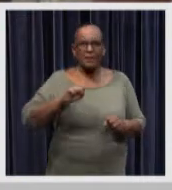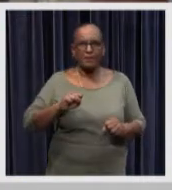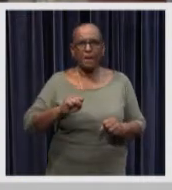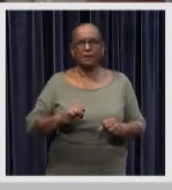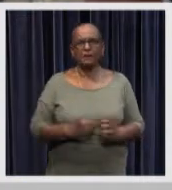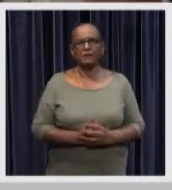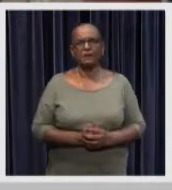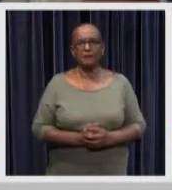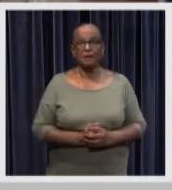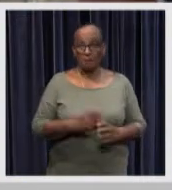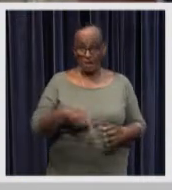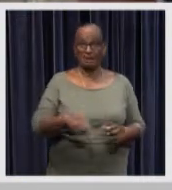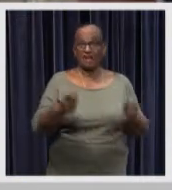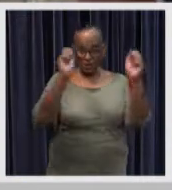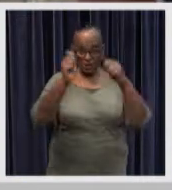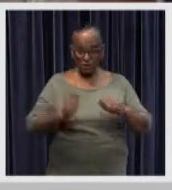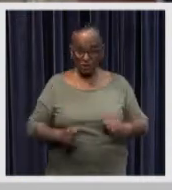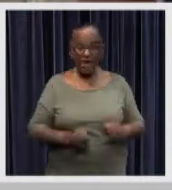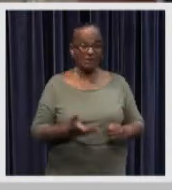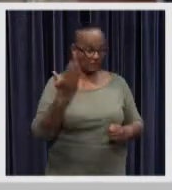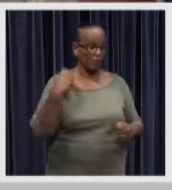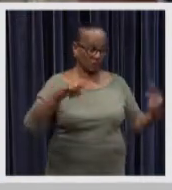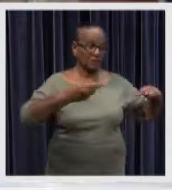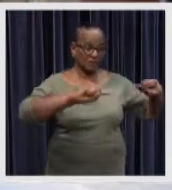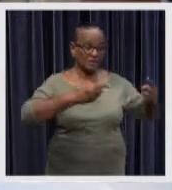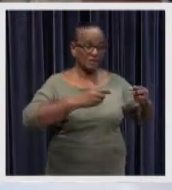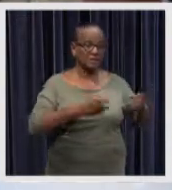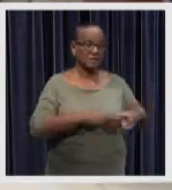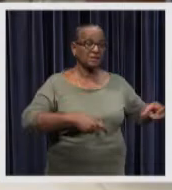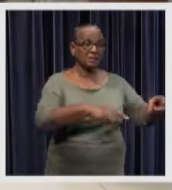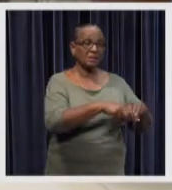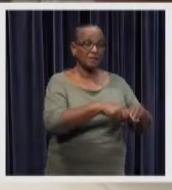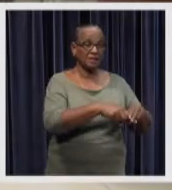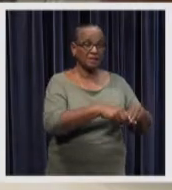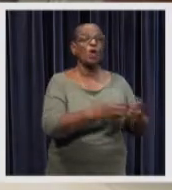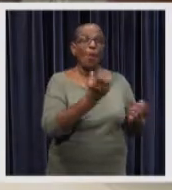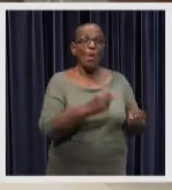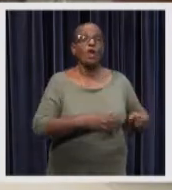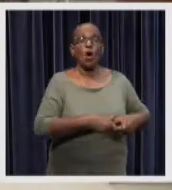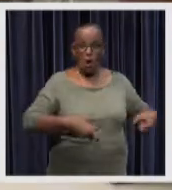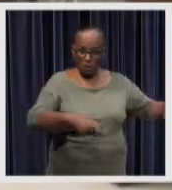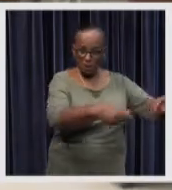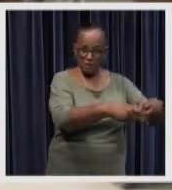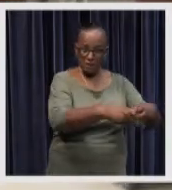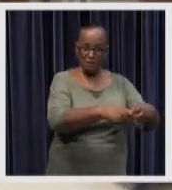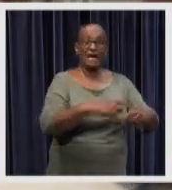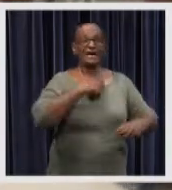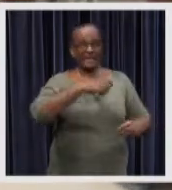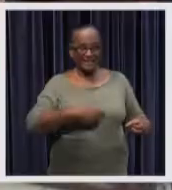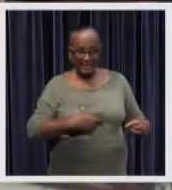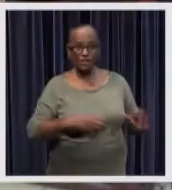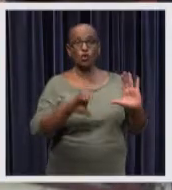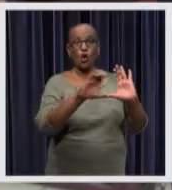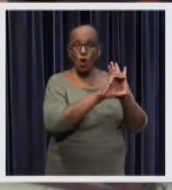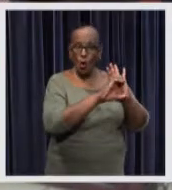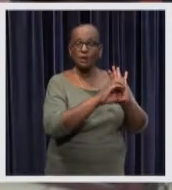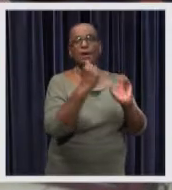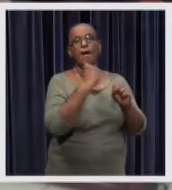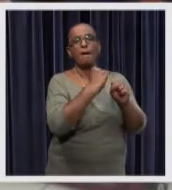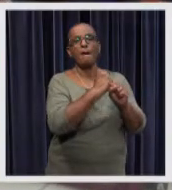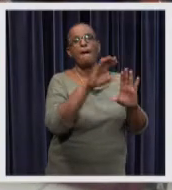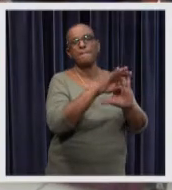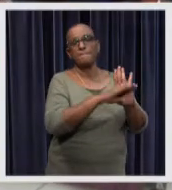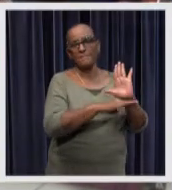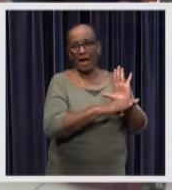problem can be addressed with the results of the discussions held during the seminar a code of conduct